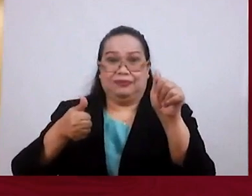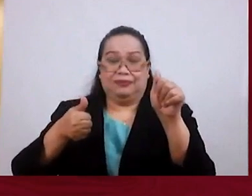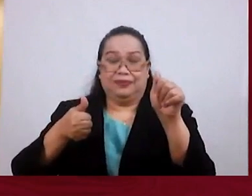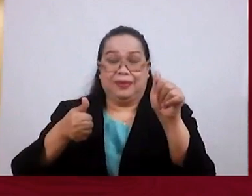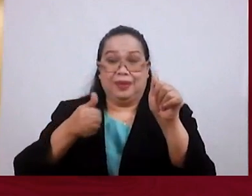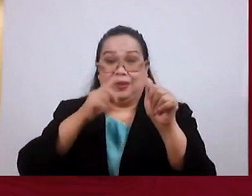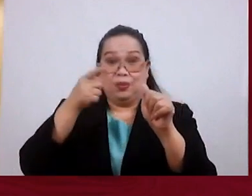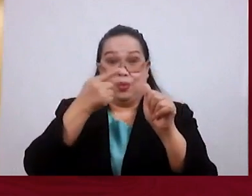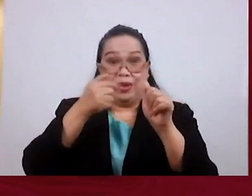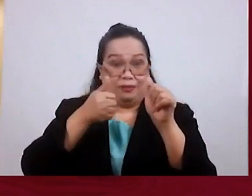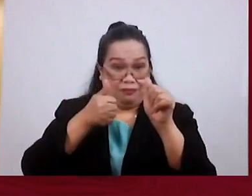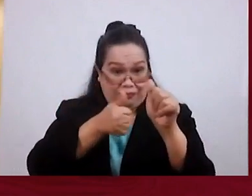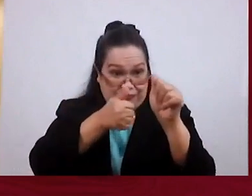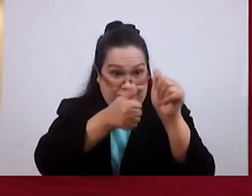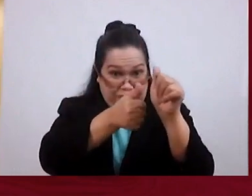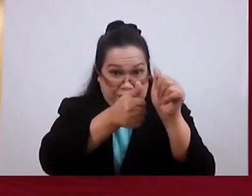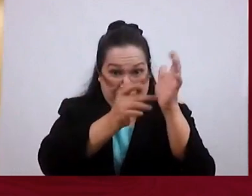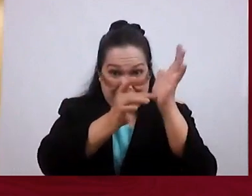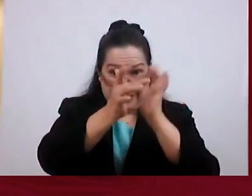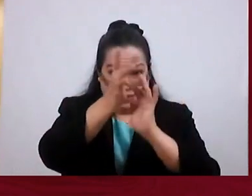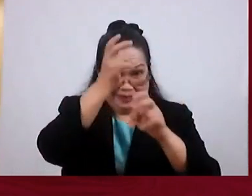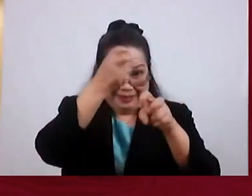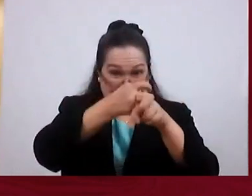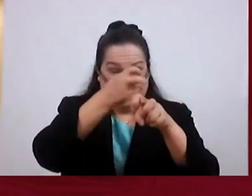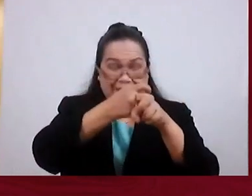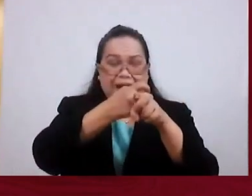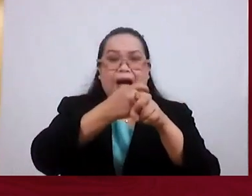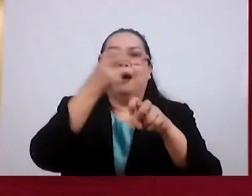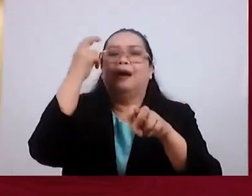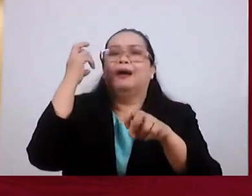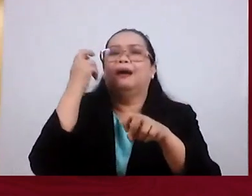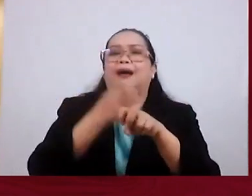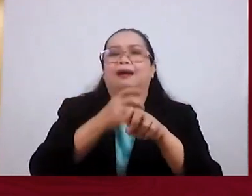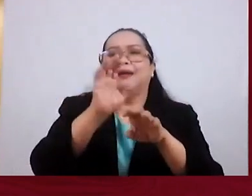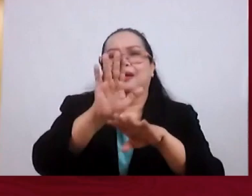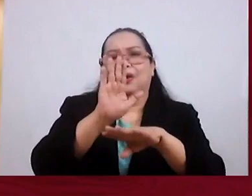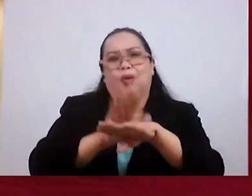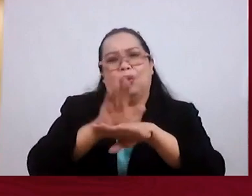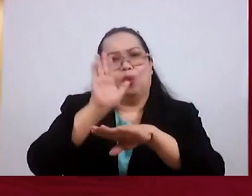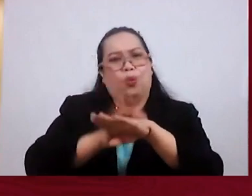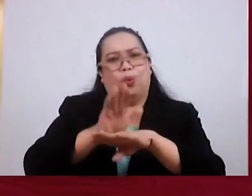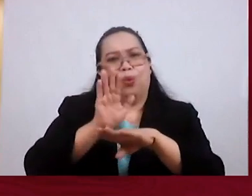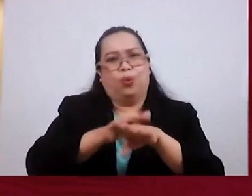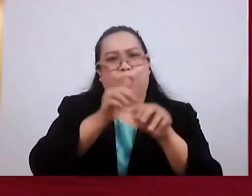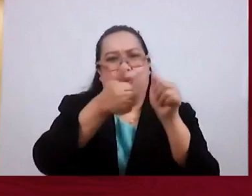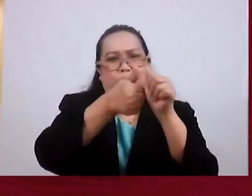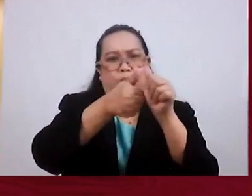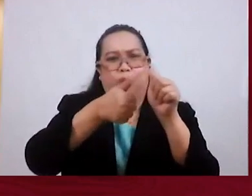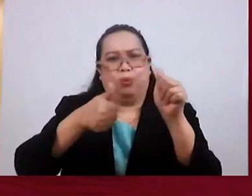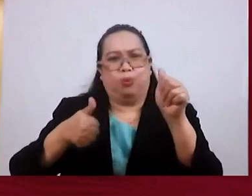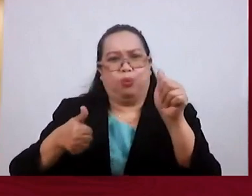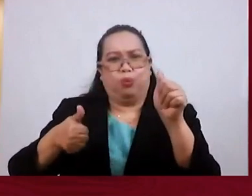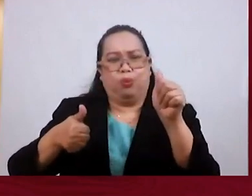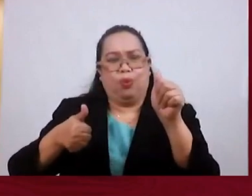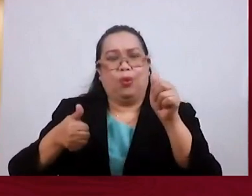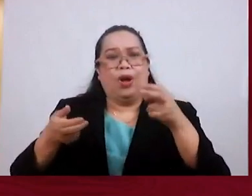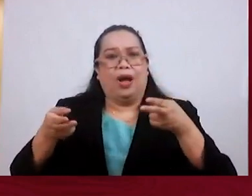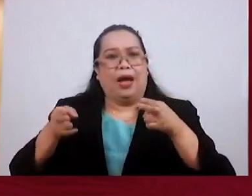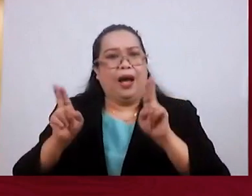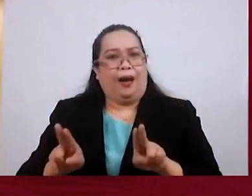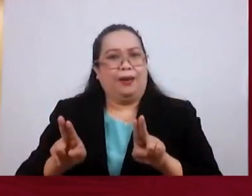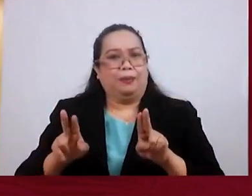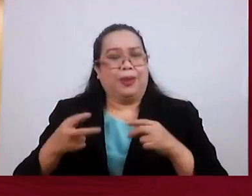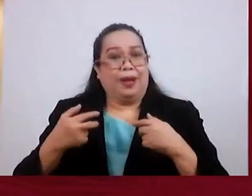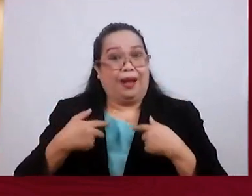following Christ seems too hard, beware the consequences of falling away. Look at the warnings. There are